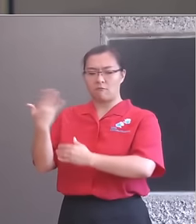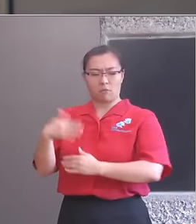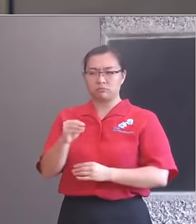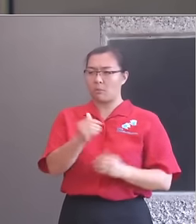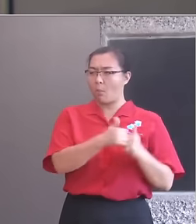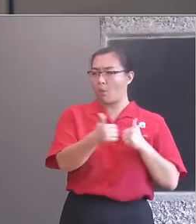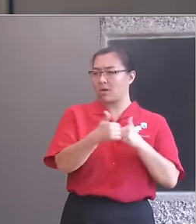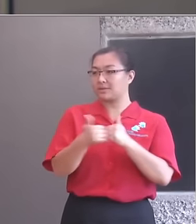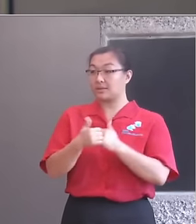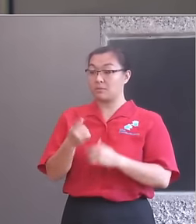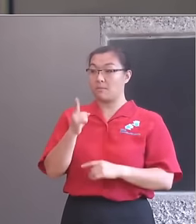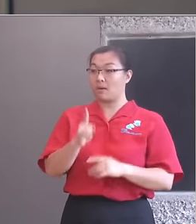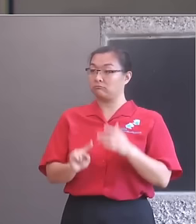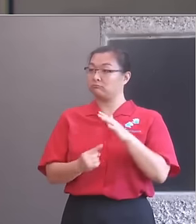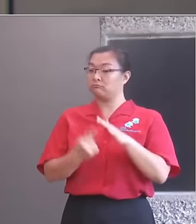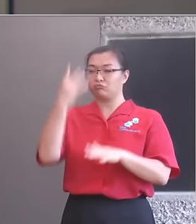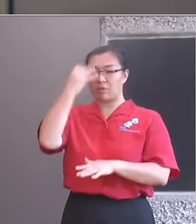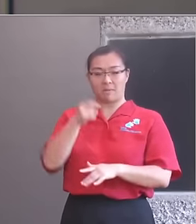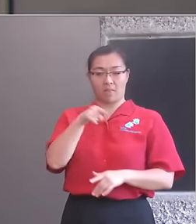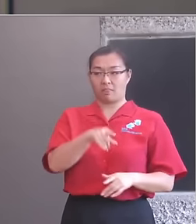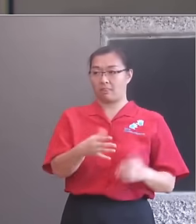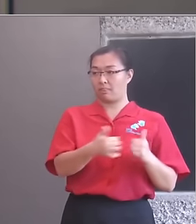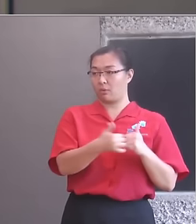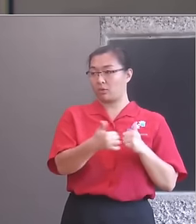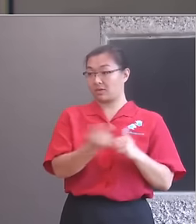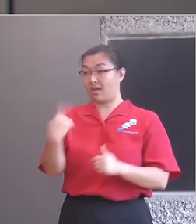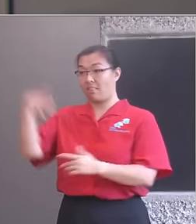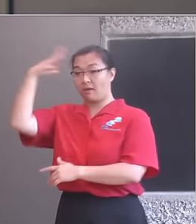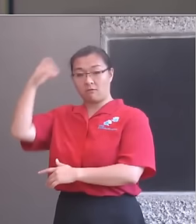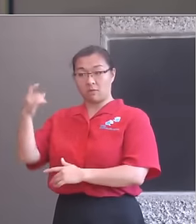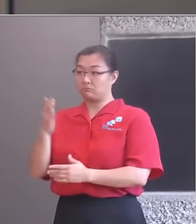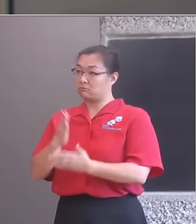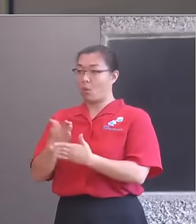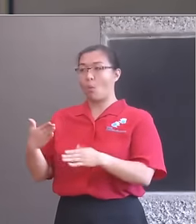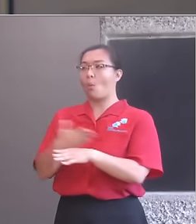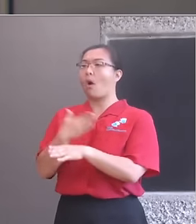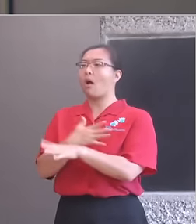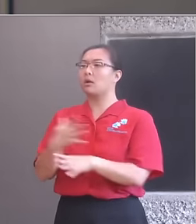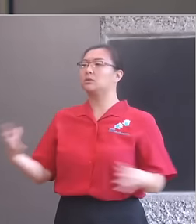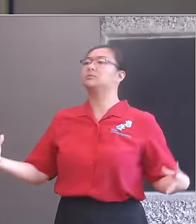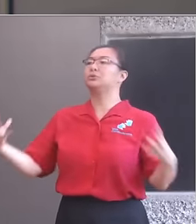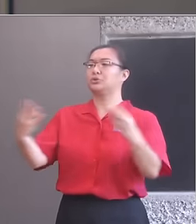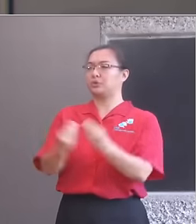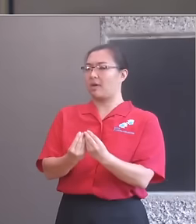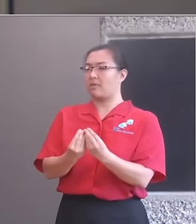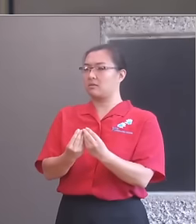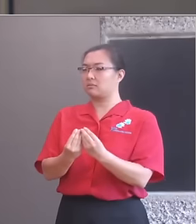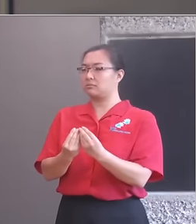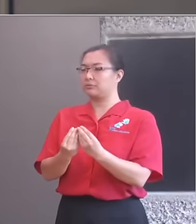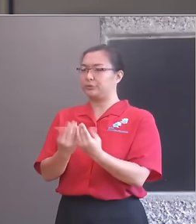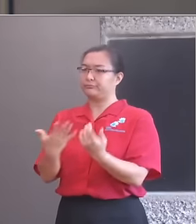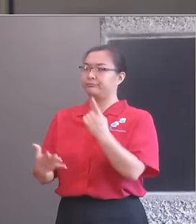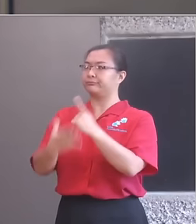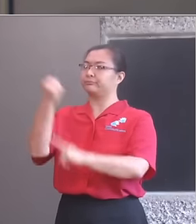There was a realisation in both departments about how important music education is, not just for its own sake, but also for the massive